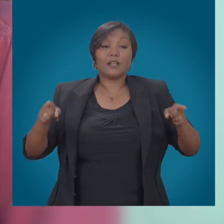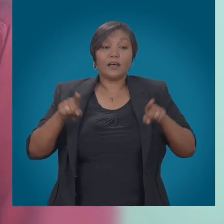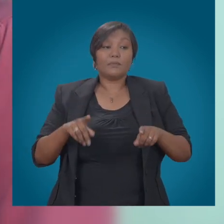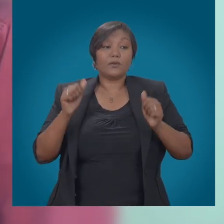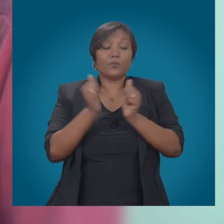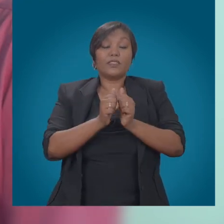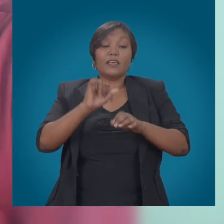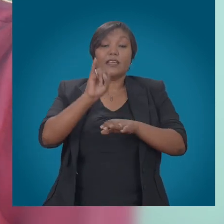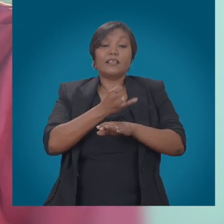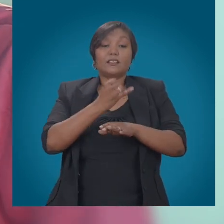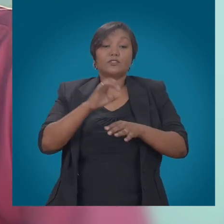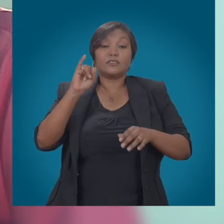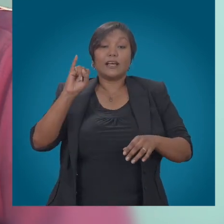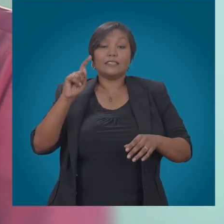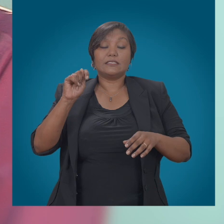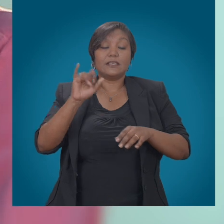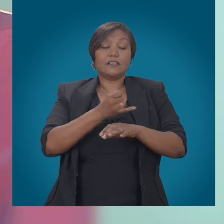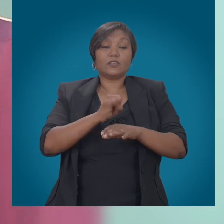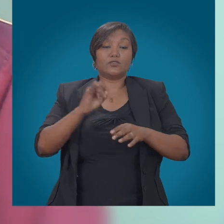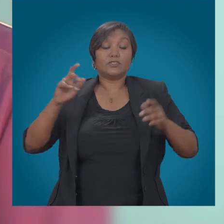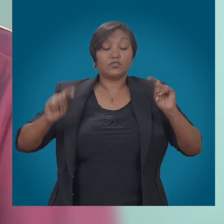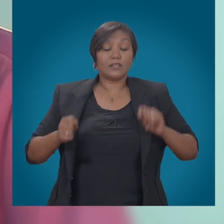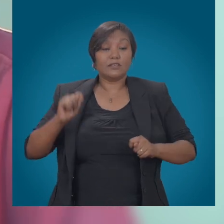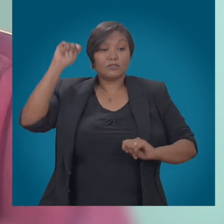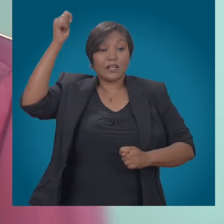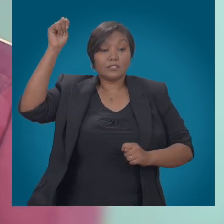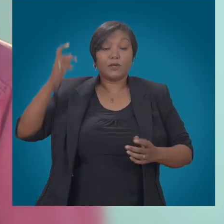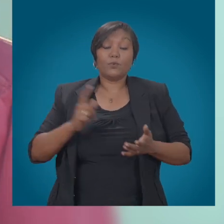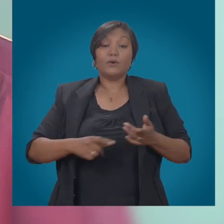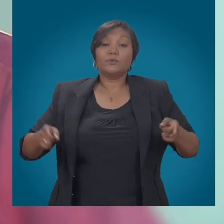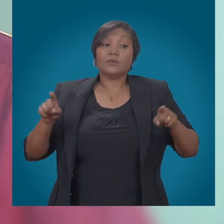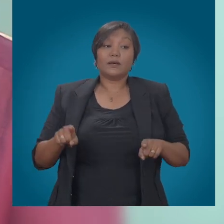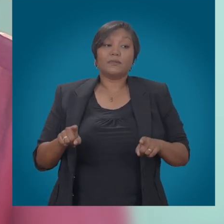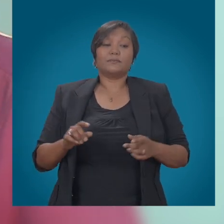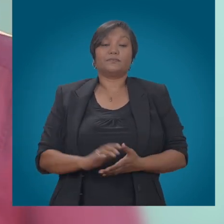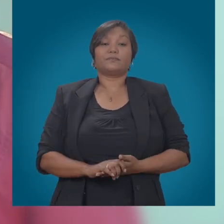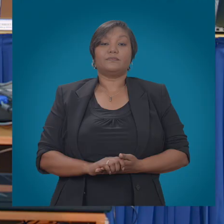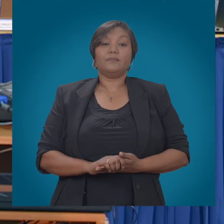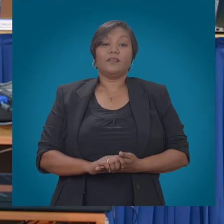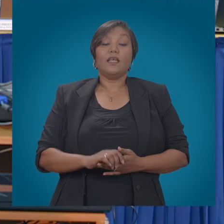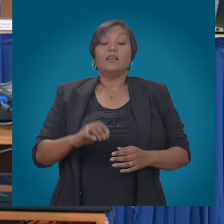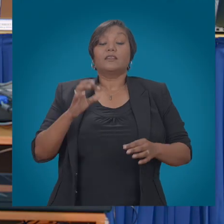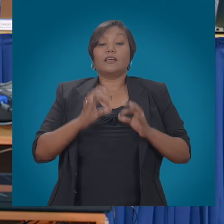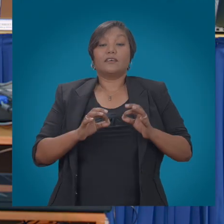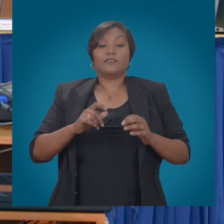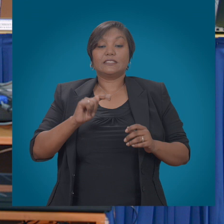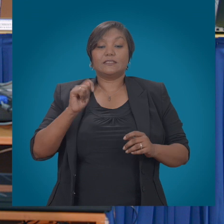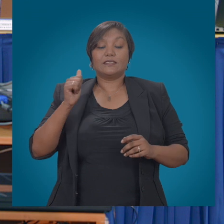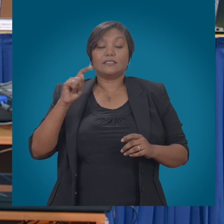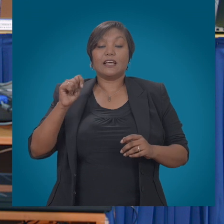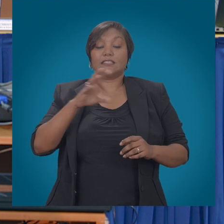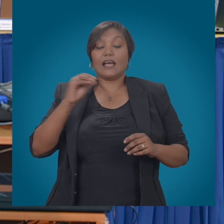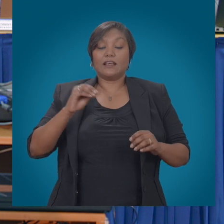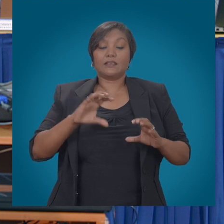things going to actually fall into some kind of bureaucratic process where we have to get a license to just write software? But even if TAT and the